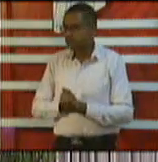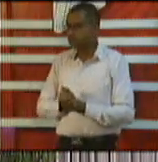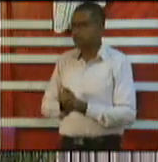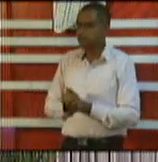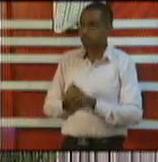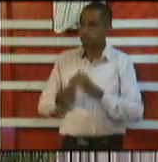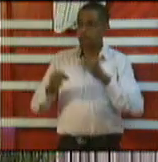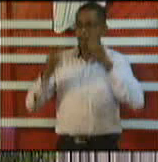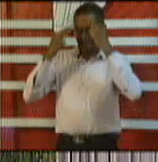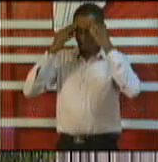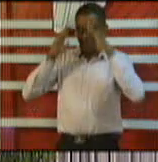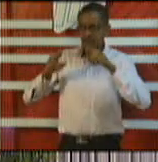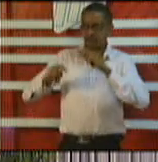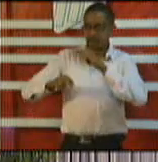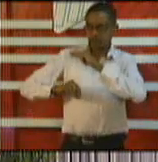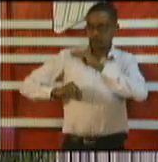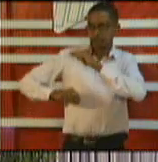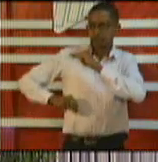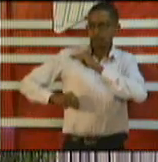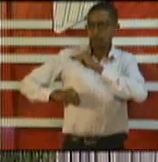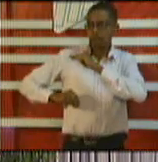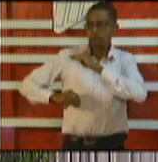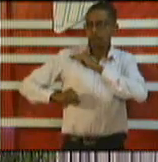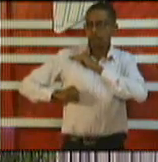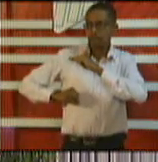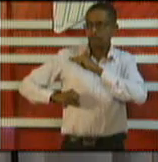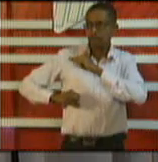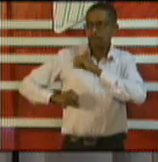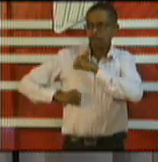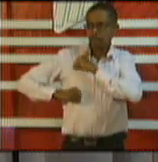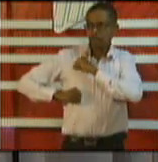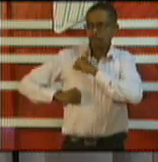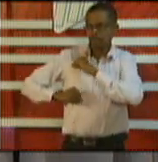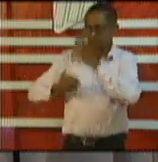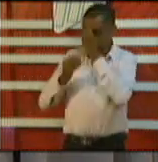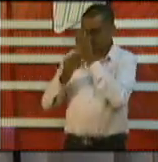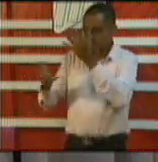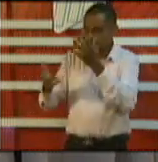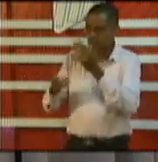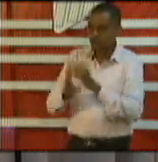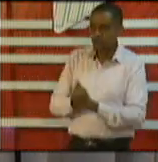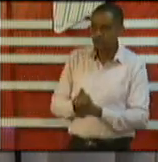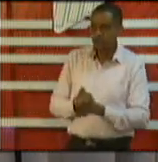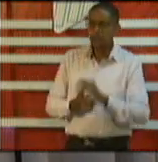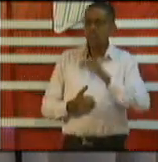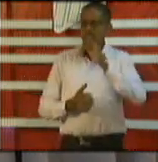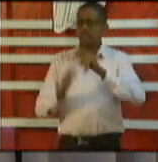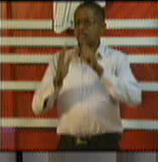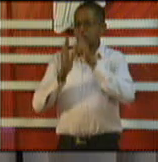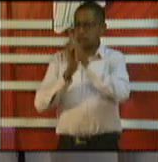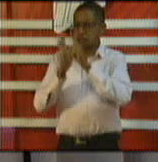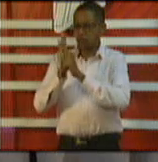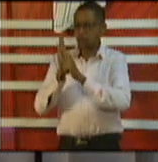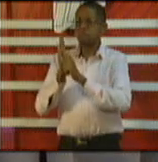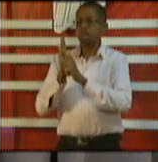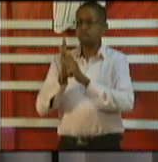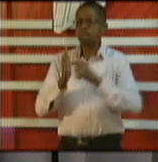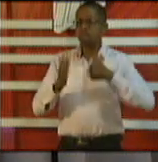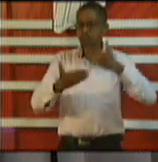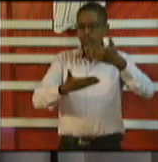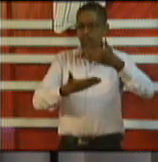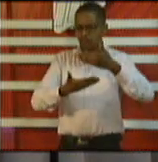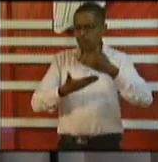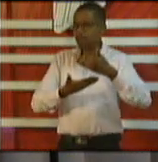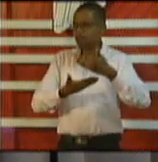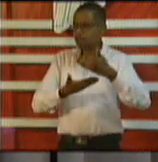first okay thank you very much for that opportunity this bill has been brought to my attention last night and then this morning